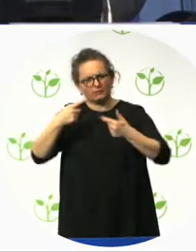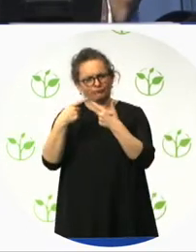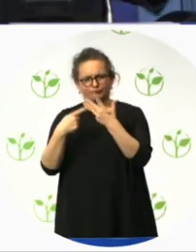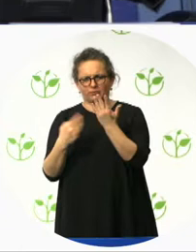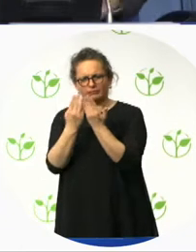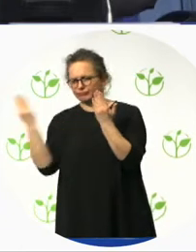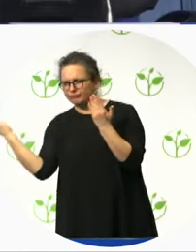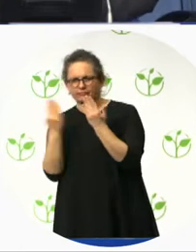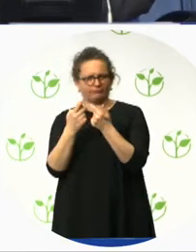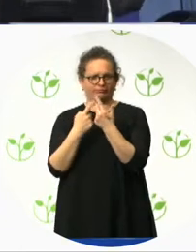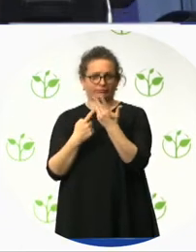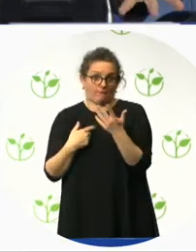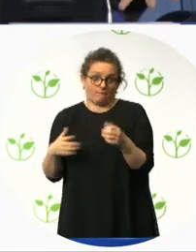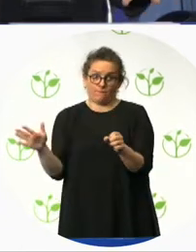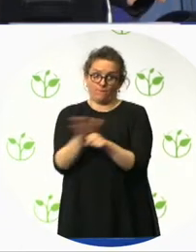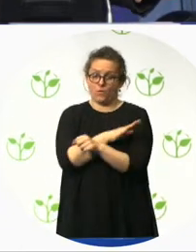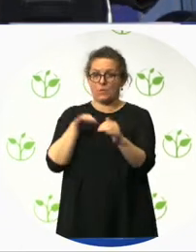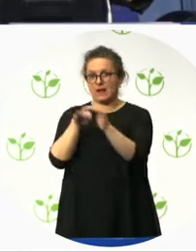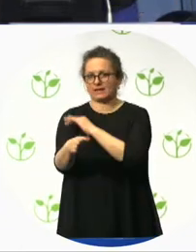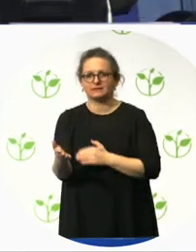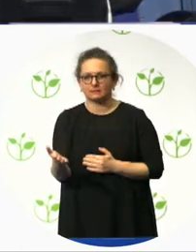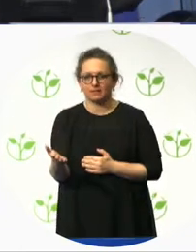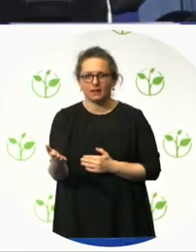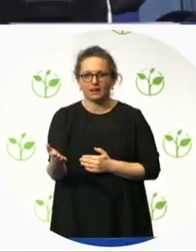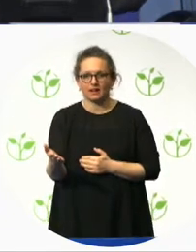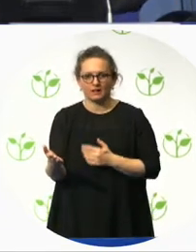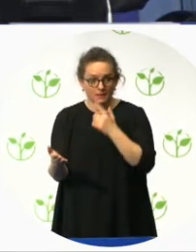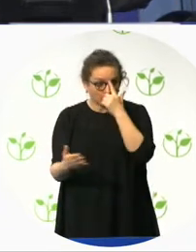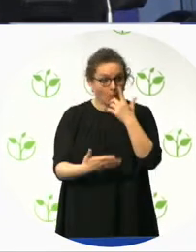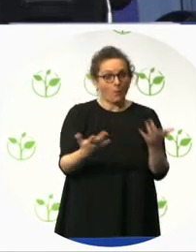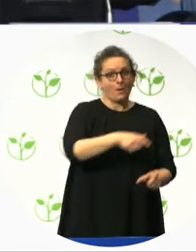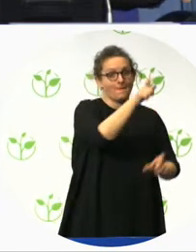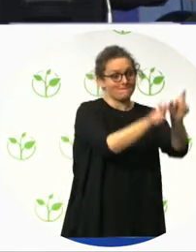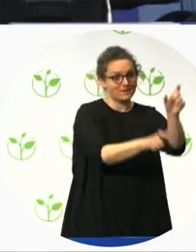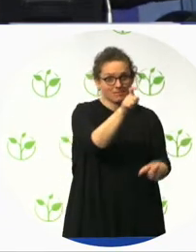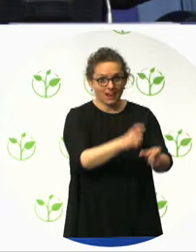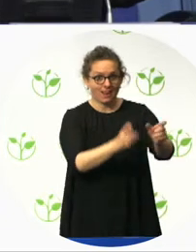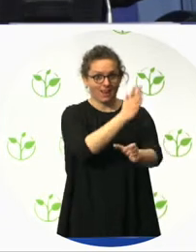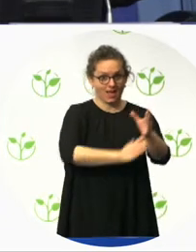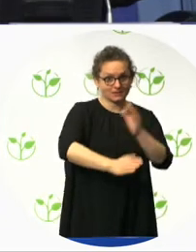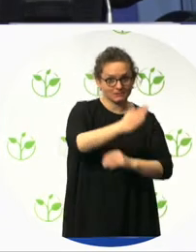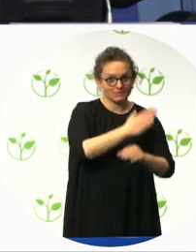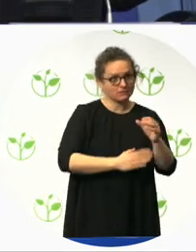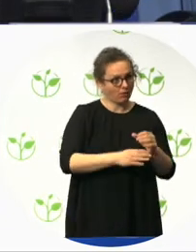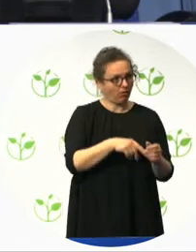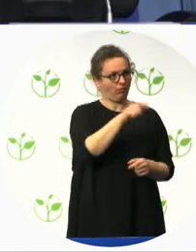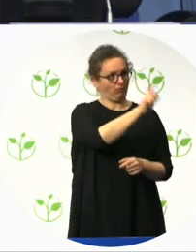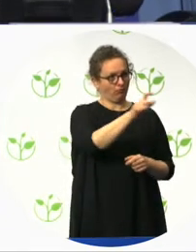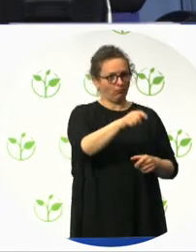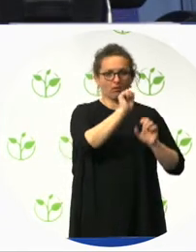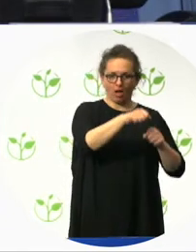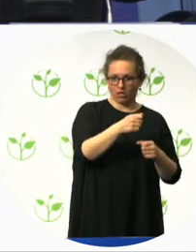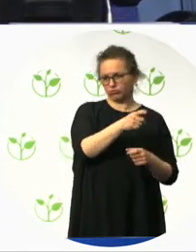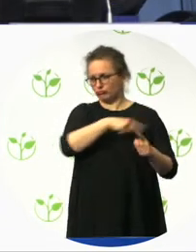fact, the persons with disabilities that are working in the shop, tell us that they can work with complete autonomy.